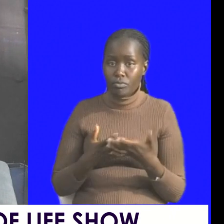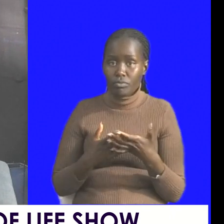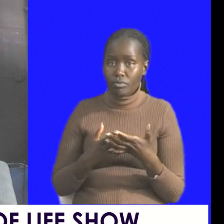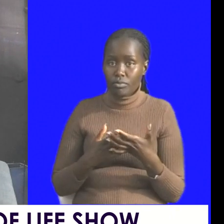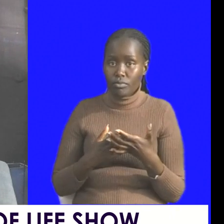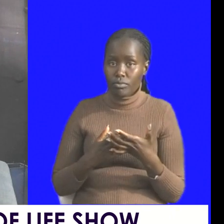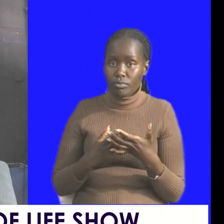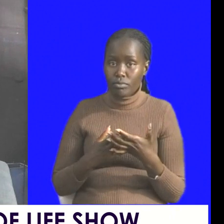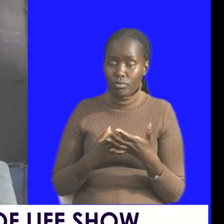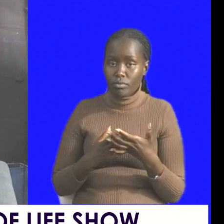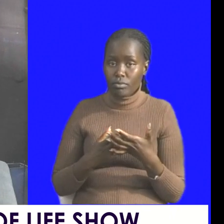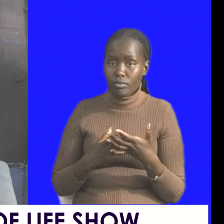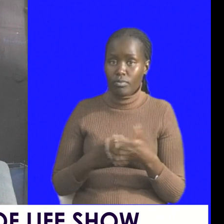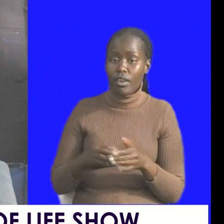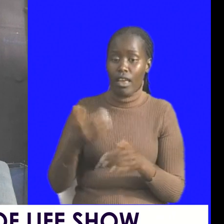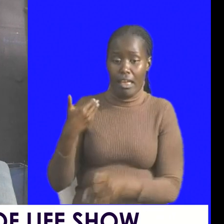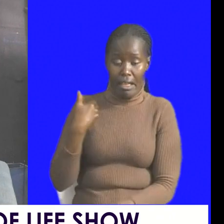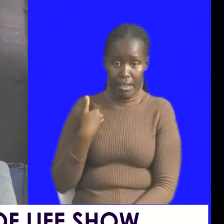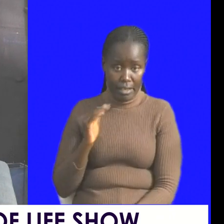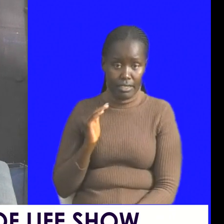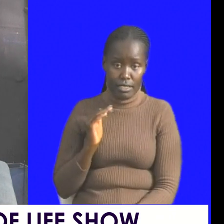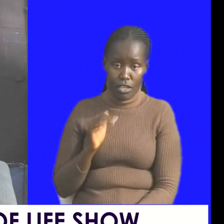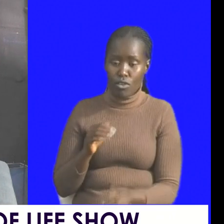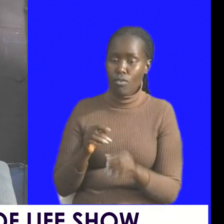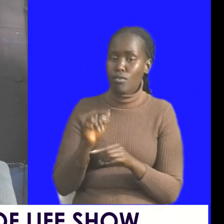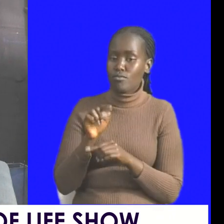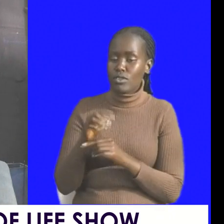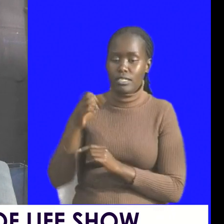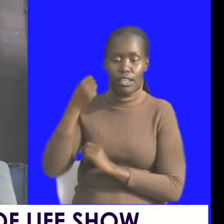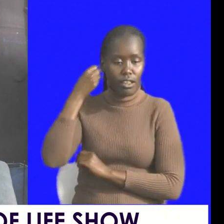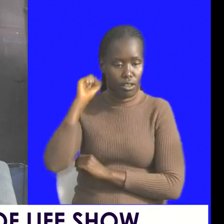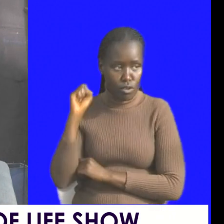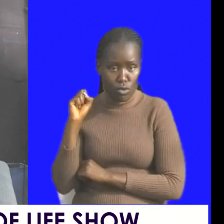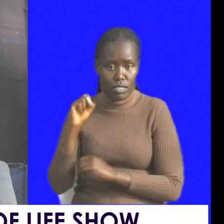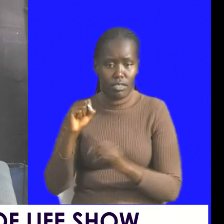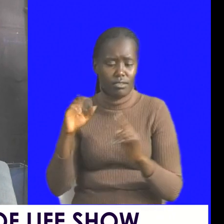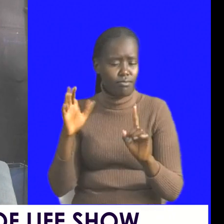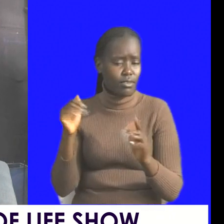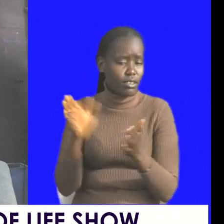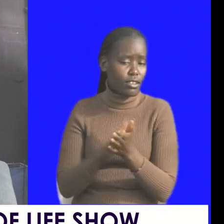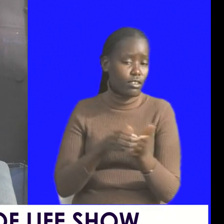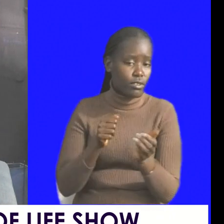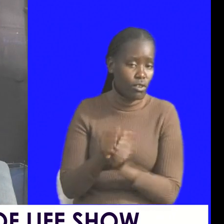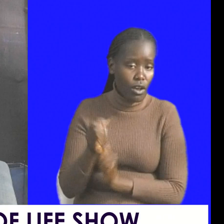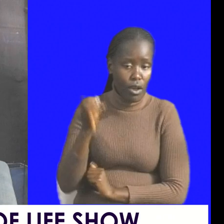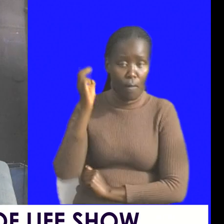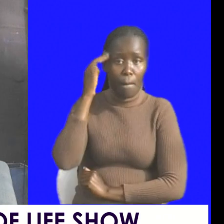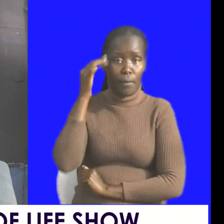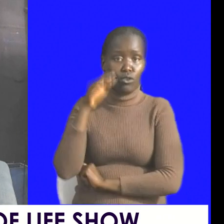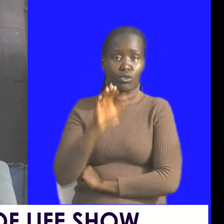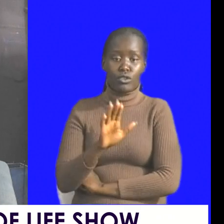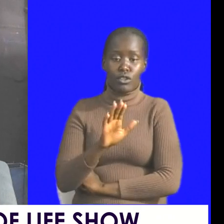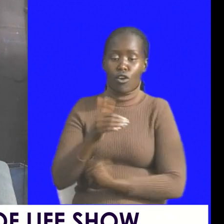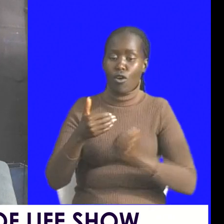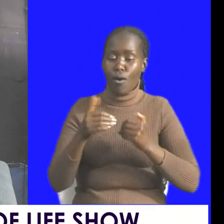naysaying hate that those are noises that pollute your mental fitness you need your quiet